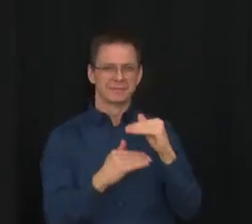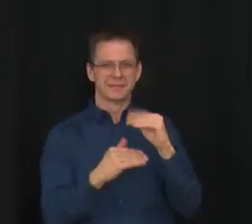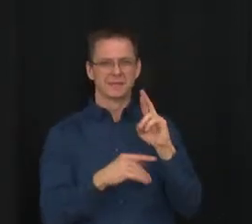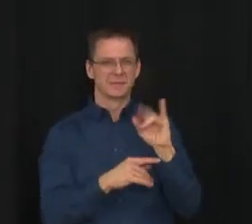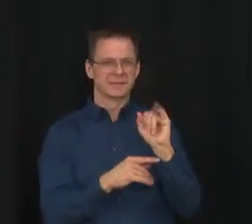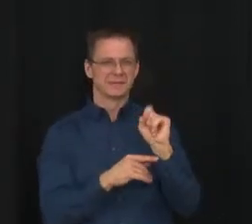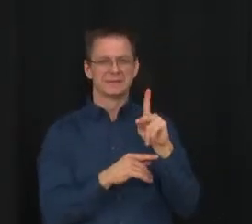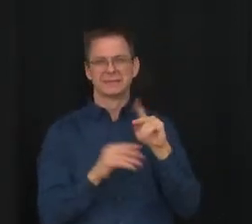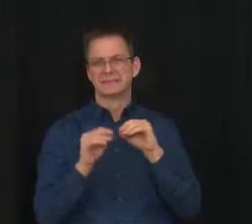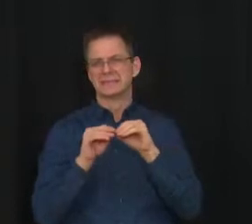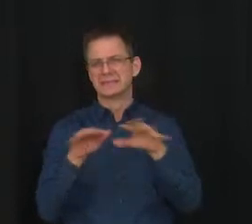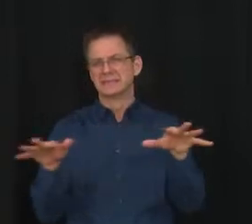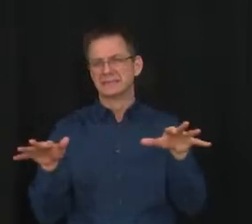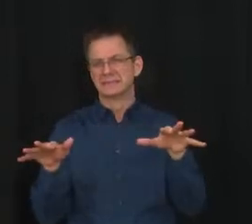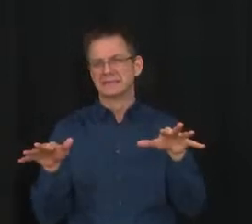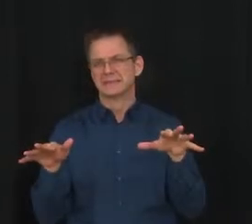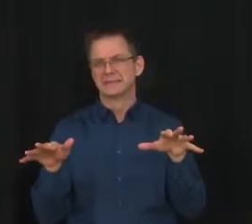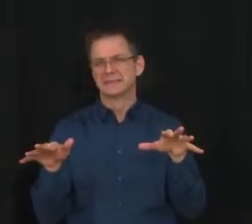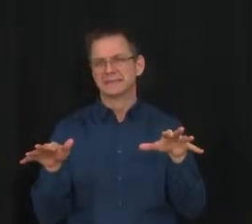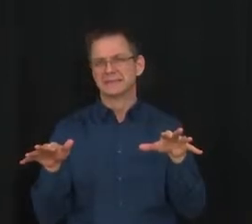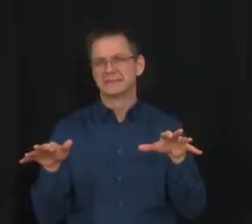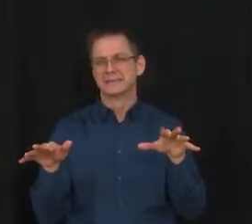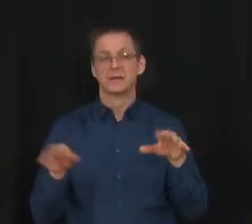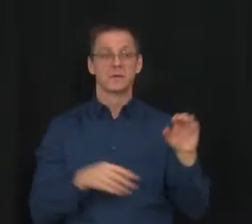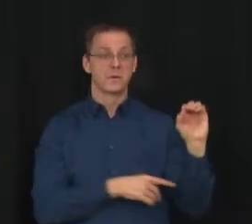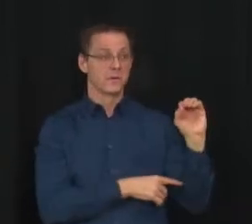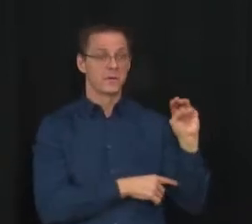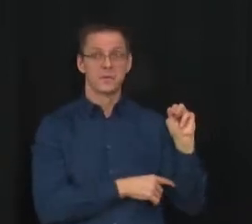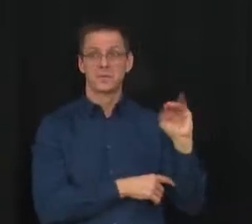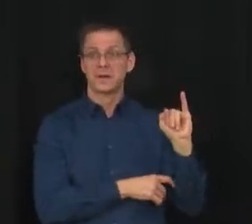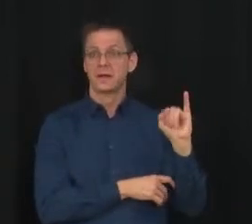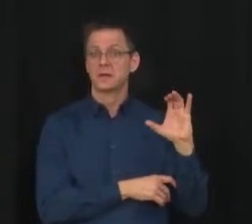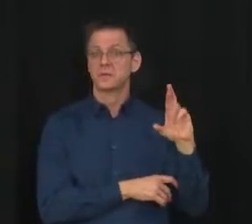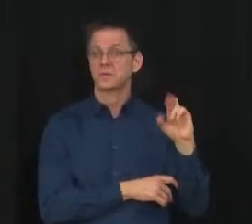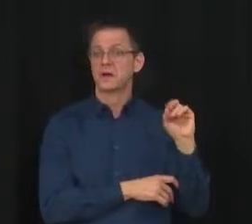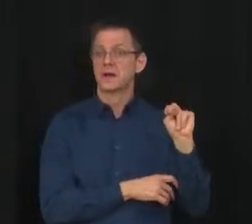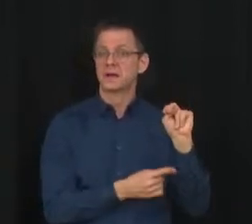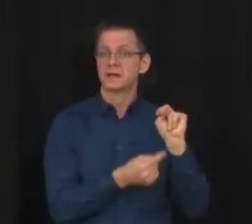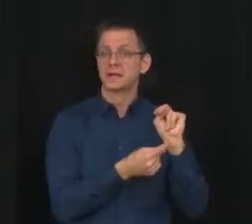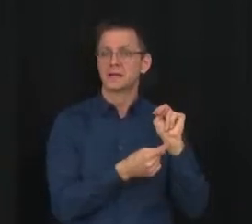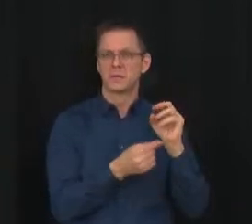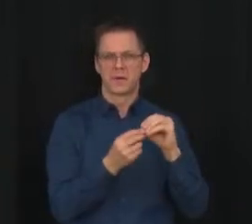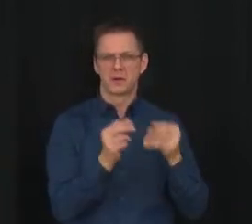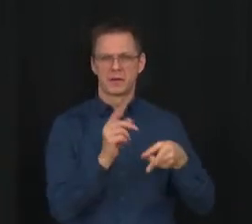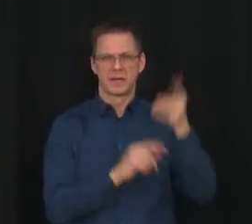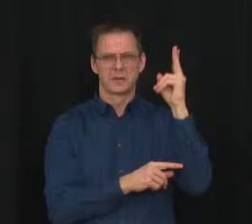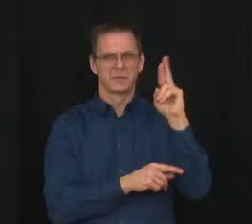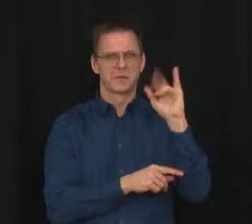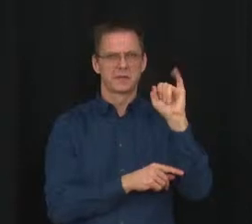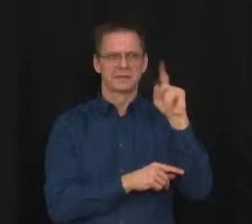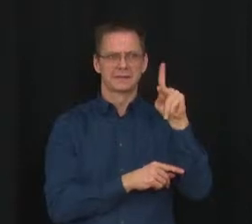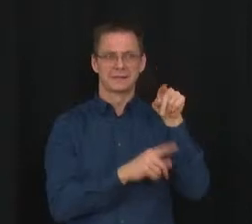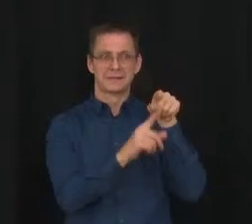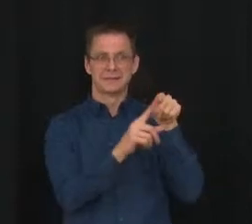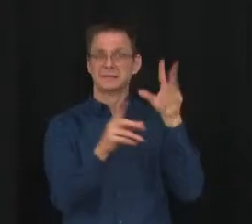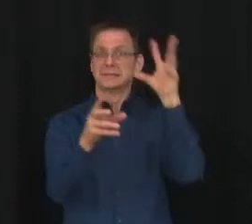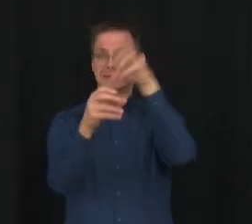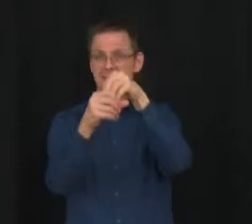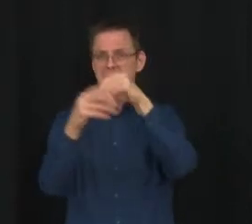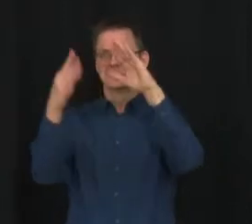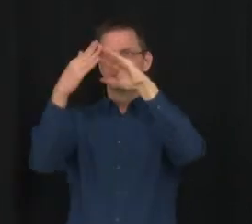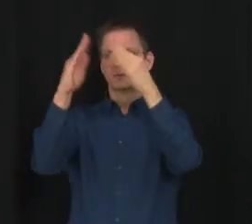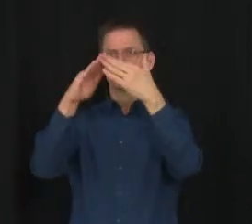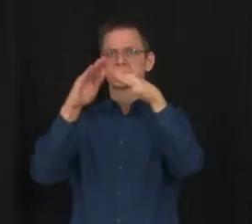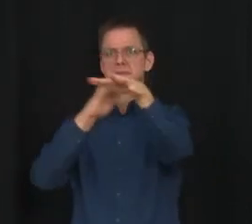Omicron, the risk of transmission in the community is definitely higher, which is why there's additional mitigating measures that have been put in place into